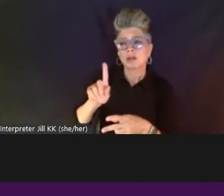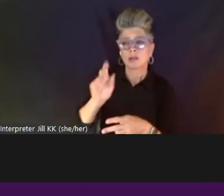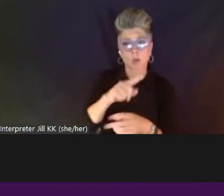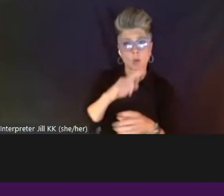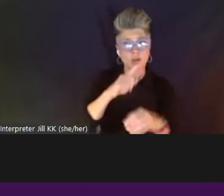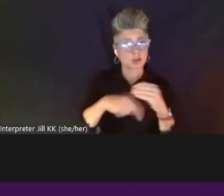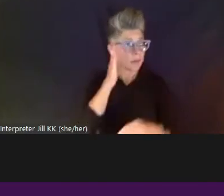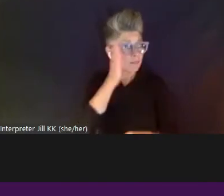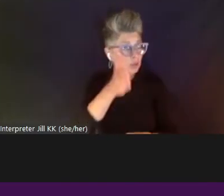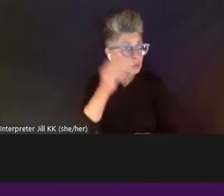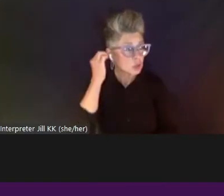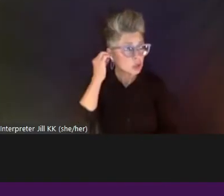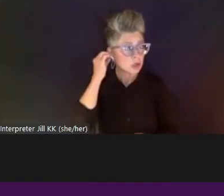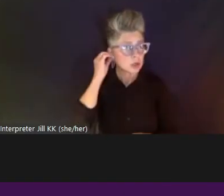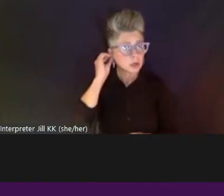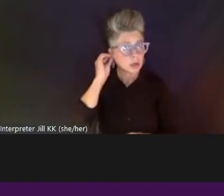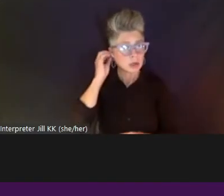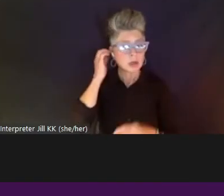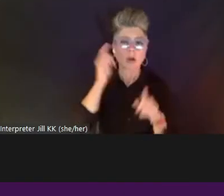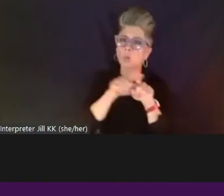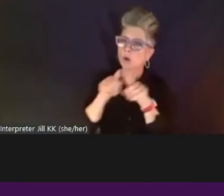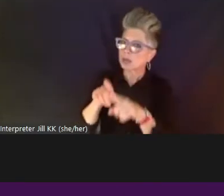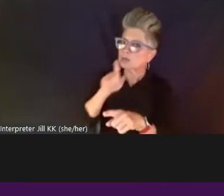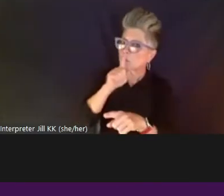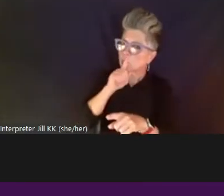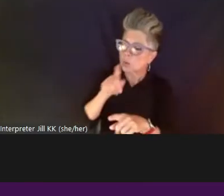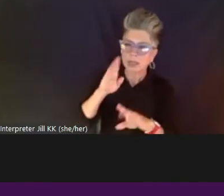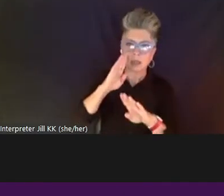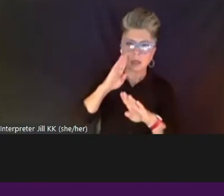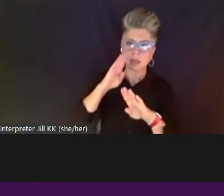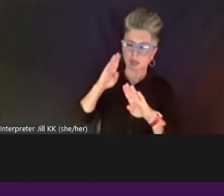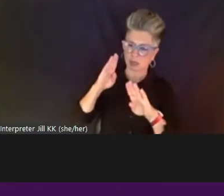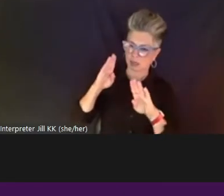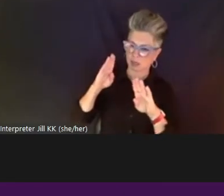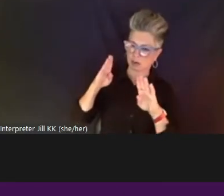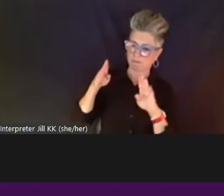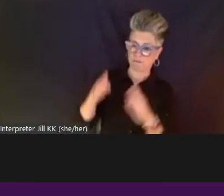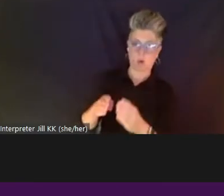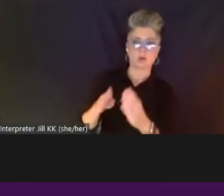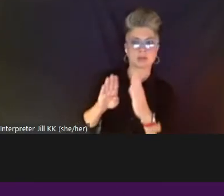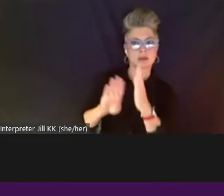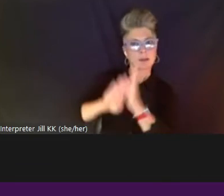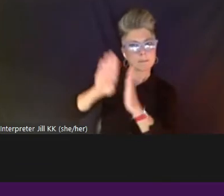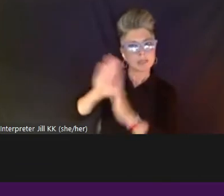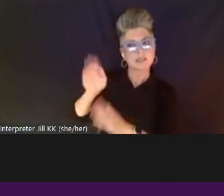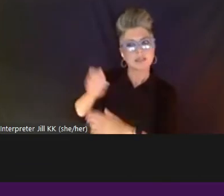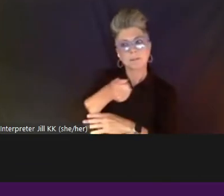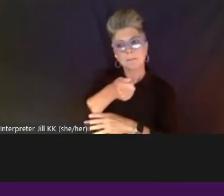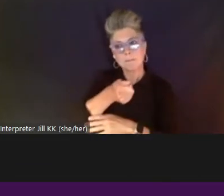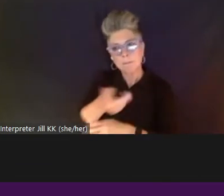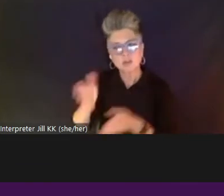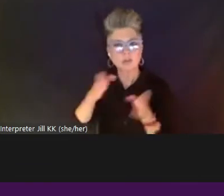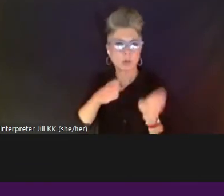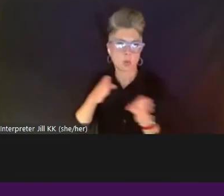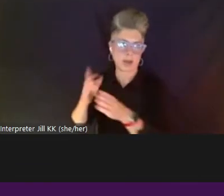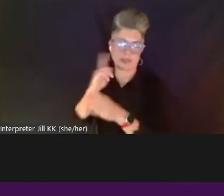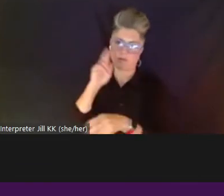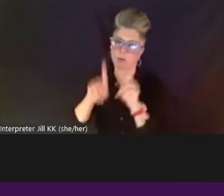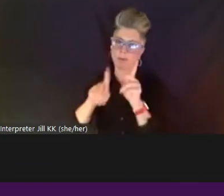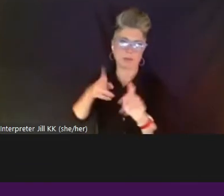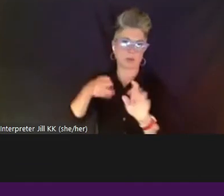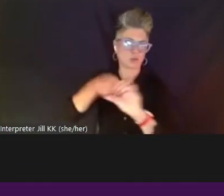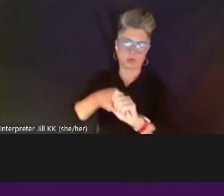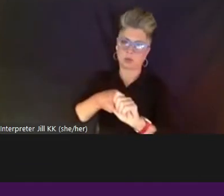that we're also really focused on this, on building multiple on-ramps at multiple